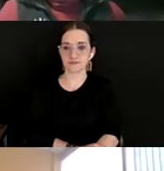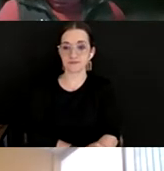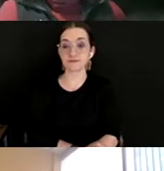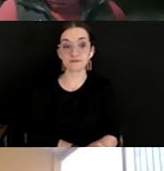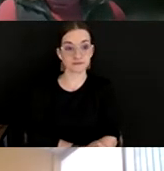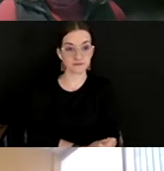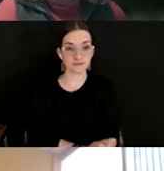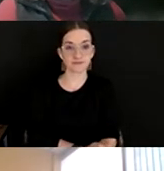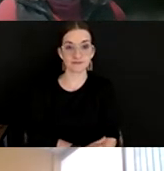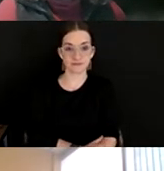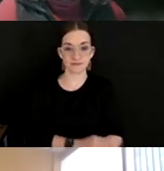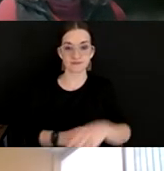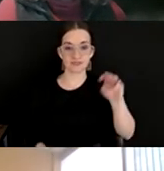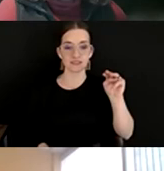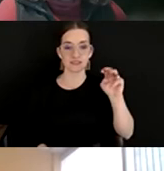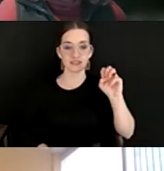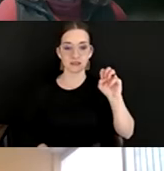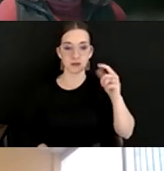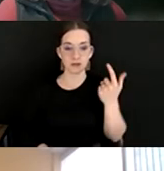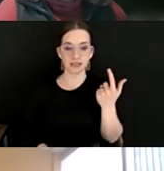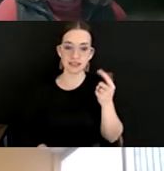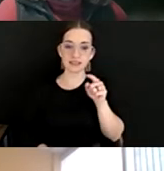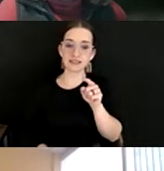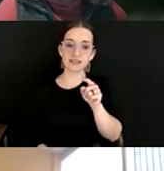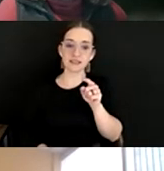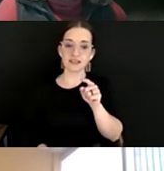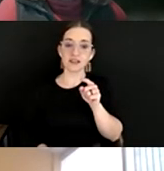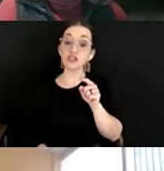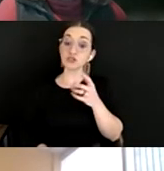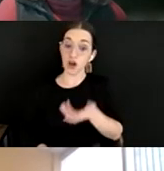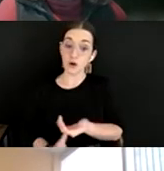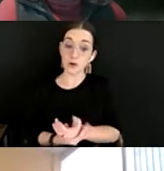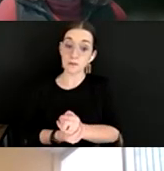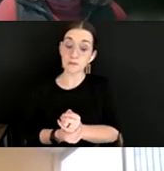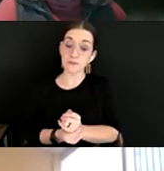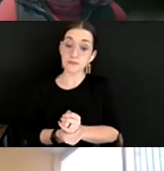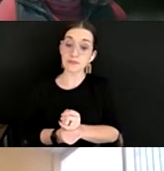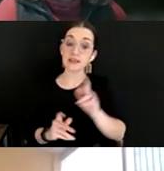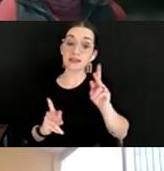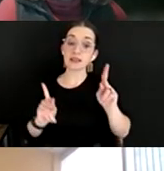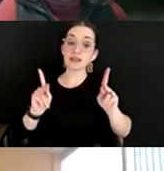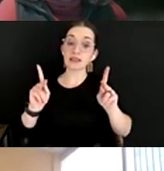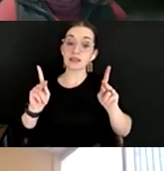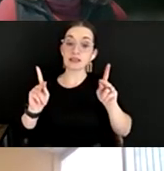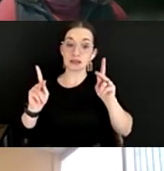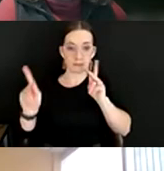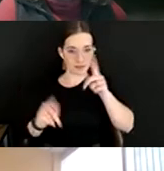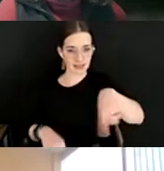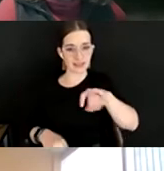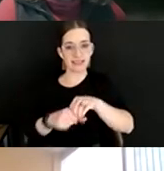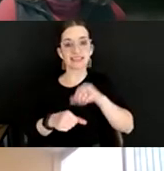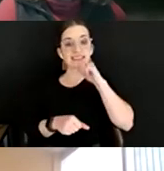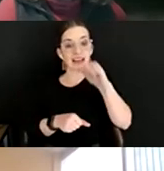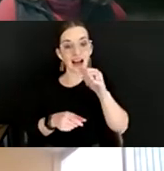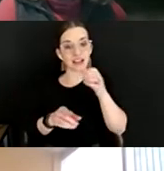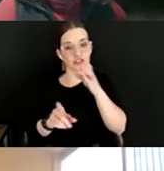So, so folks not in a direct presentation planning role, agents,